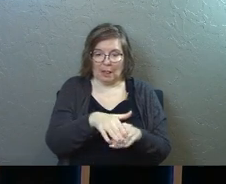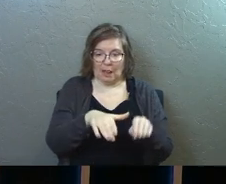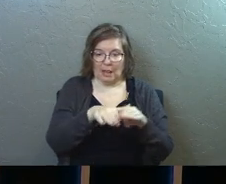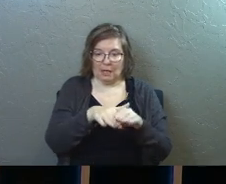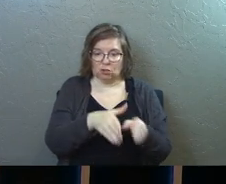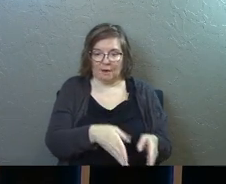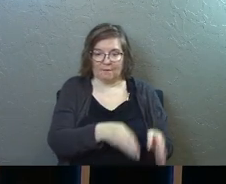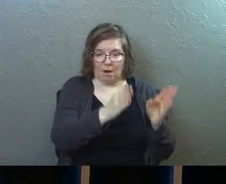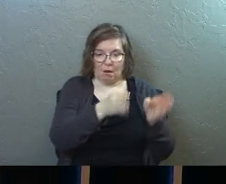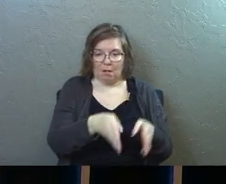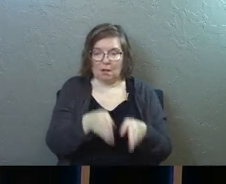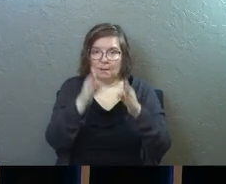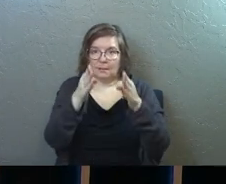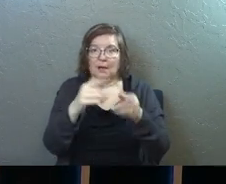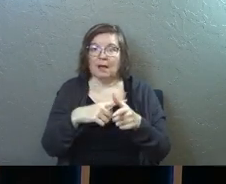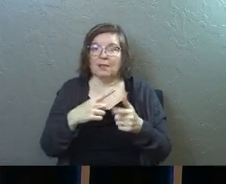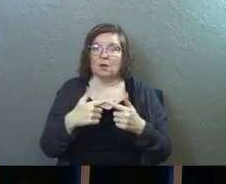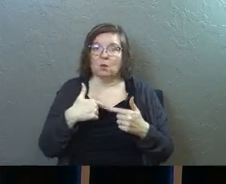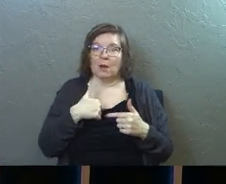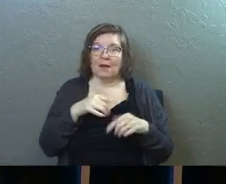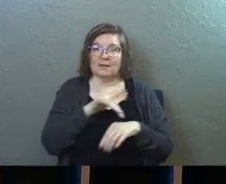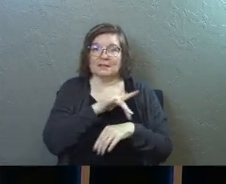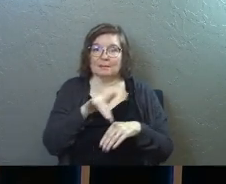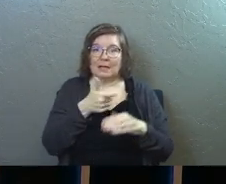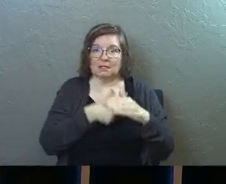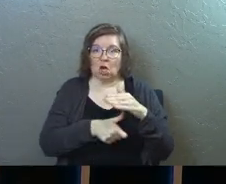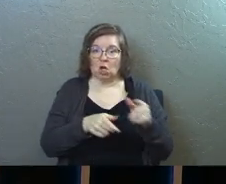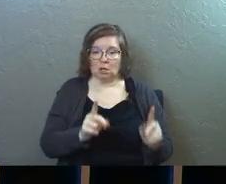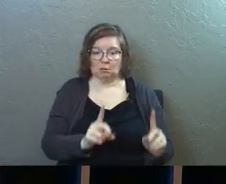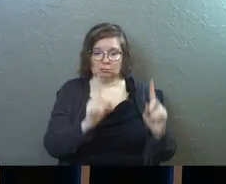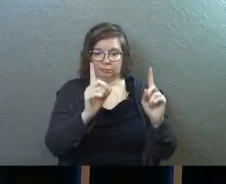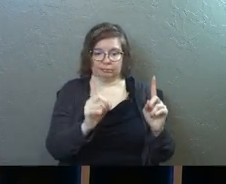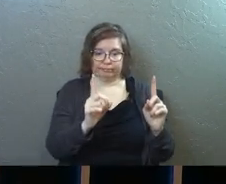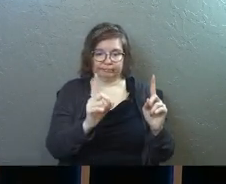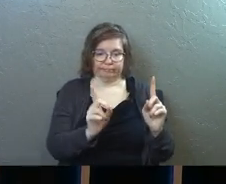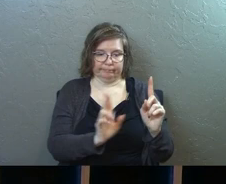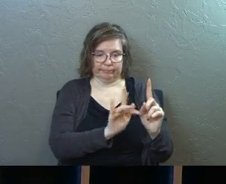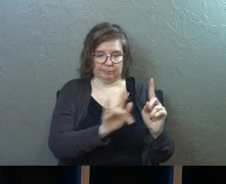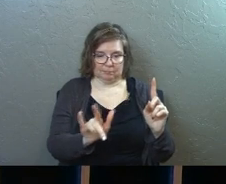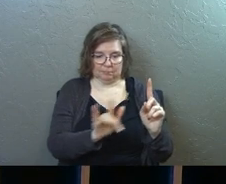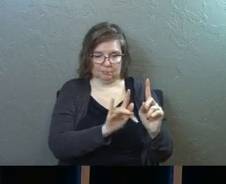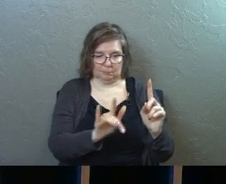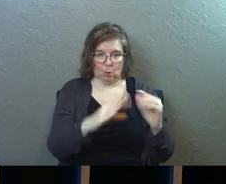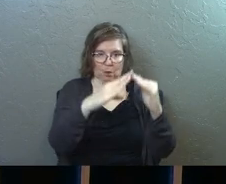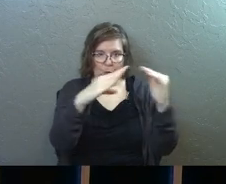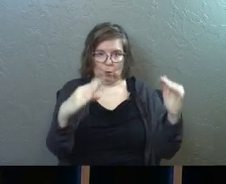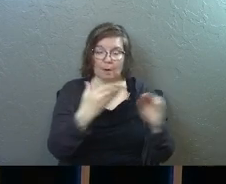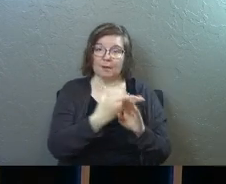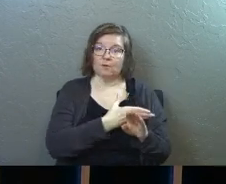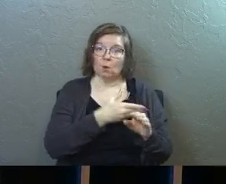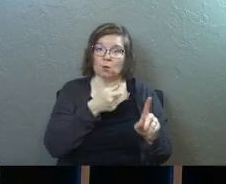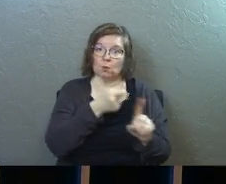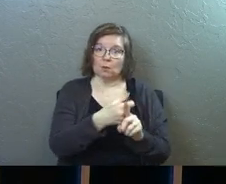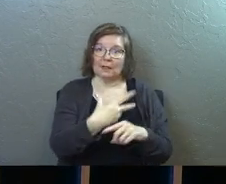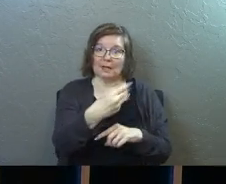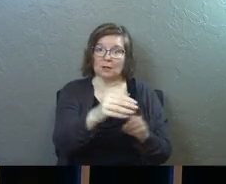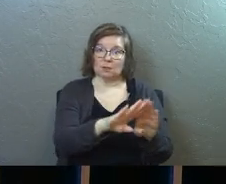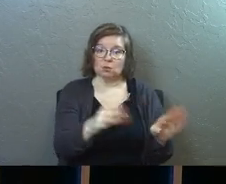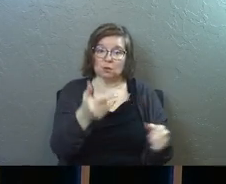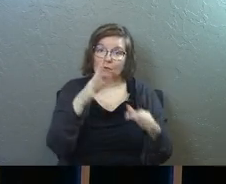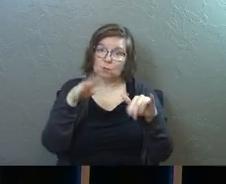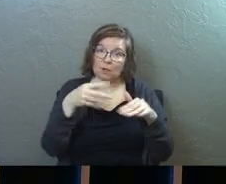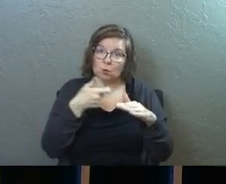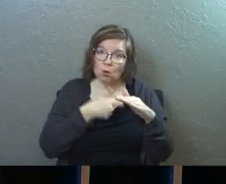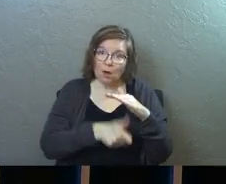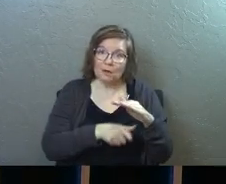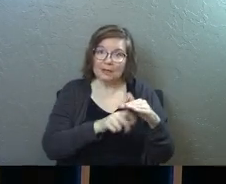of columns and then you'd have space underneath this roof before you hit the outside wall. And so if it was raining,